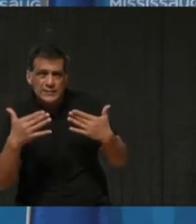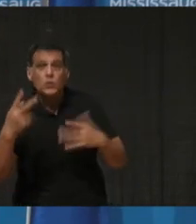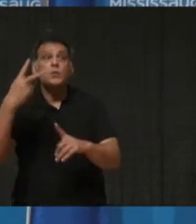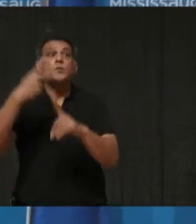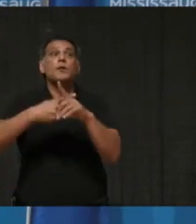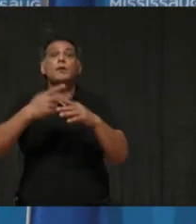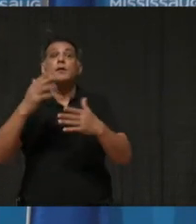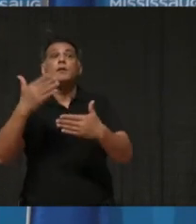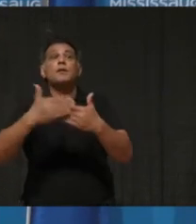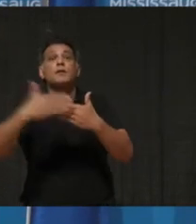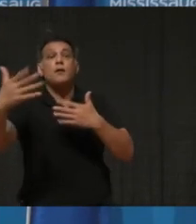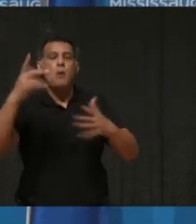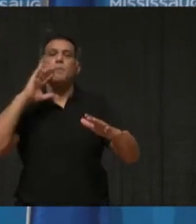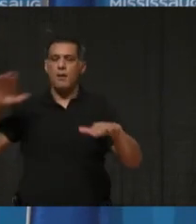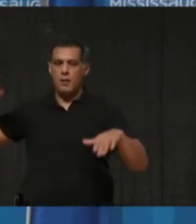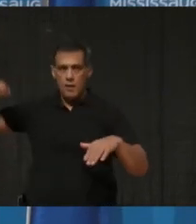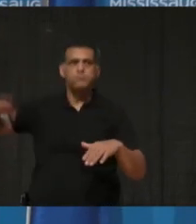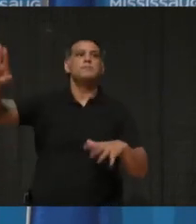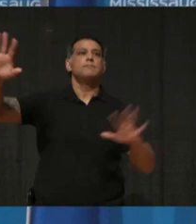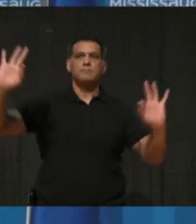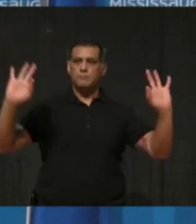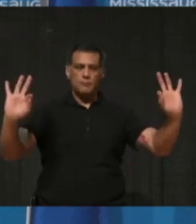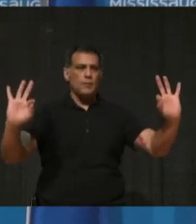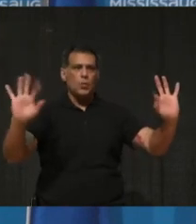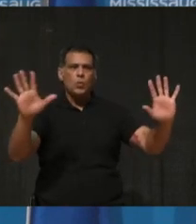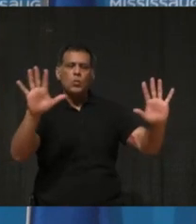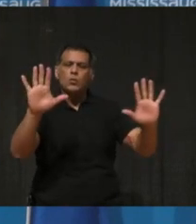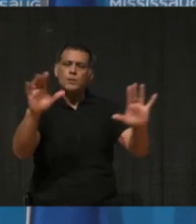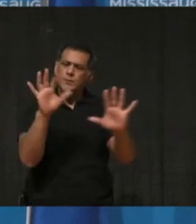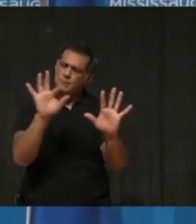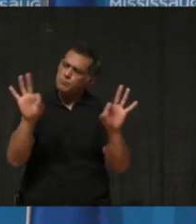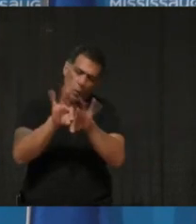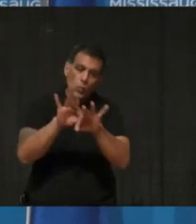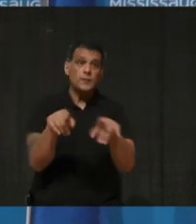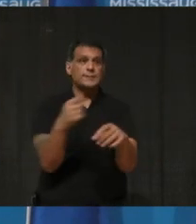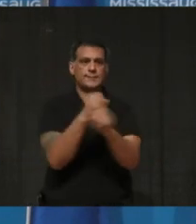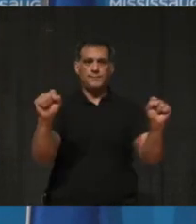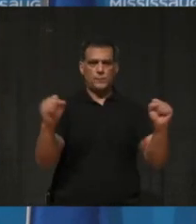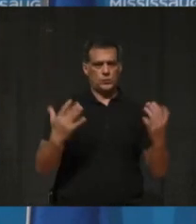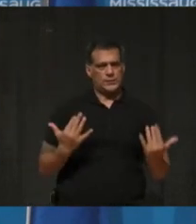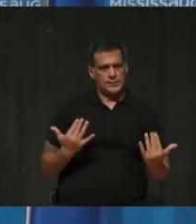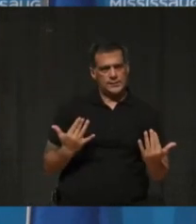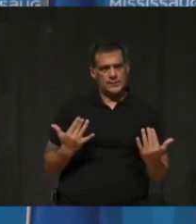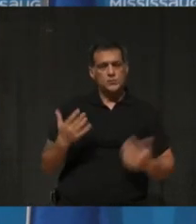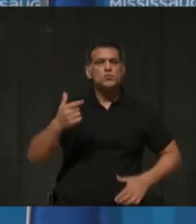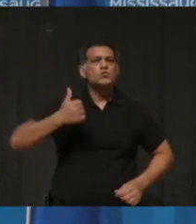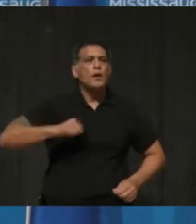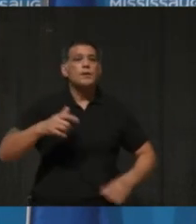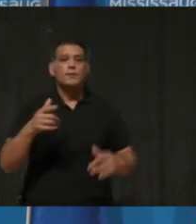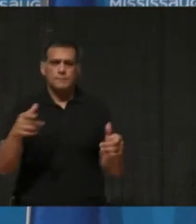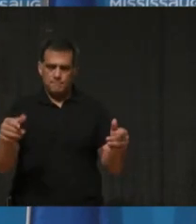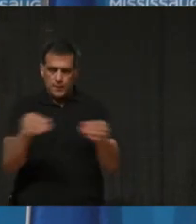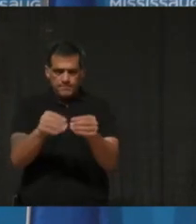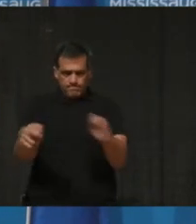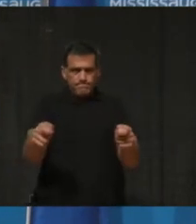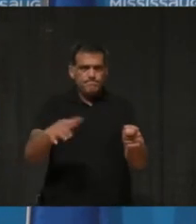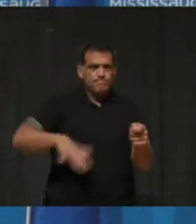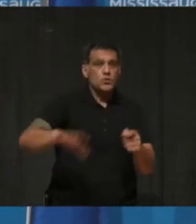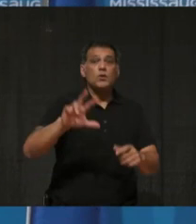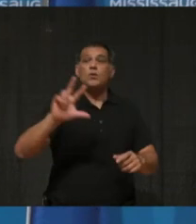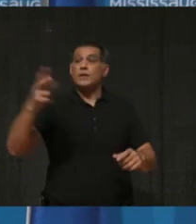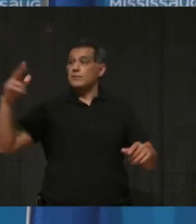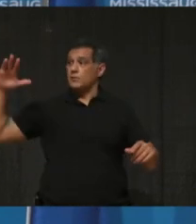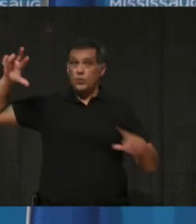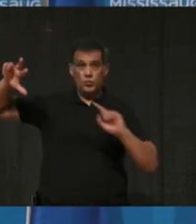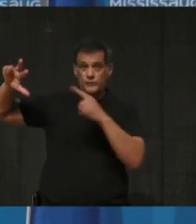This extension of the stay-at-home order gives us a shot at mitigating a resurgence or third wave, and helps us to protect the lives of our most